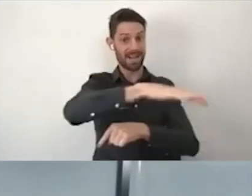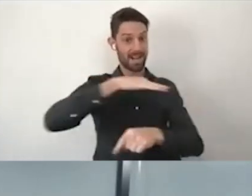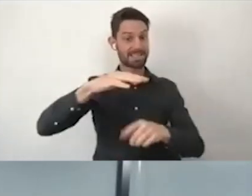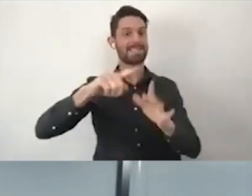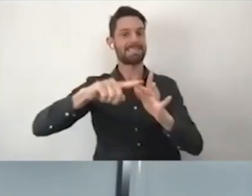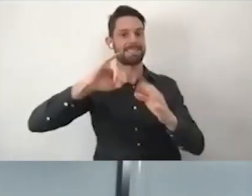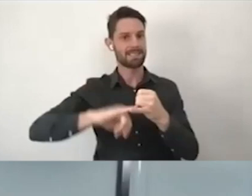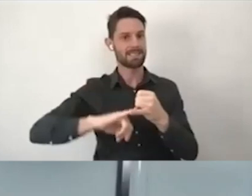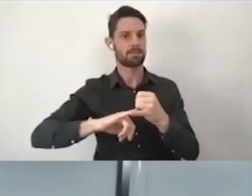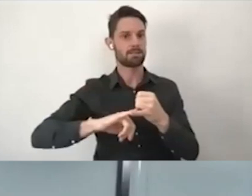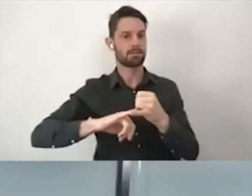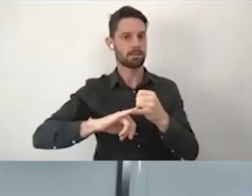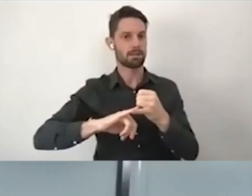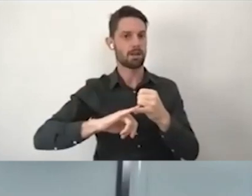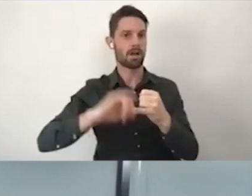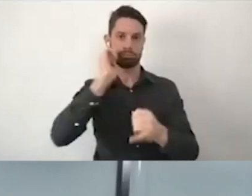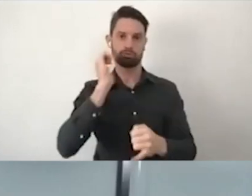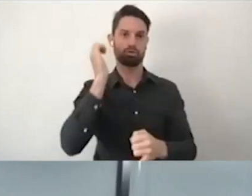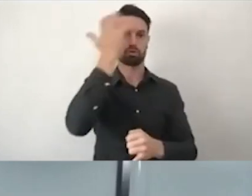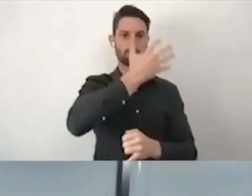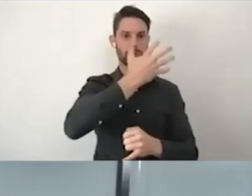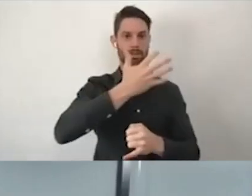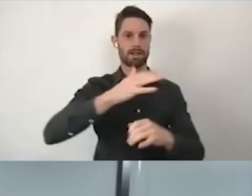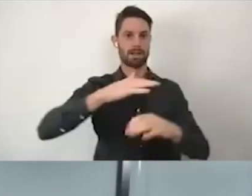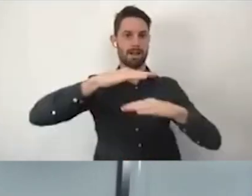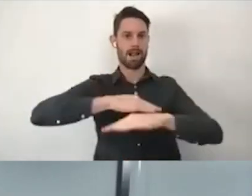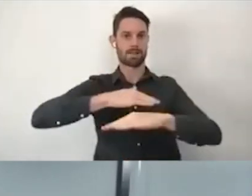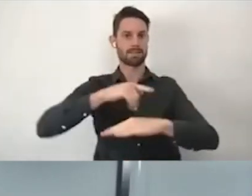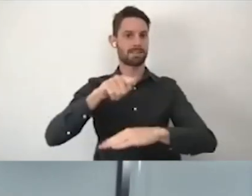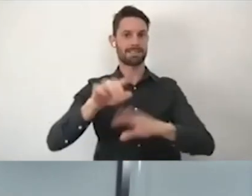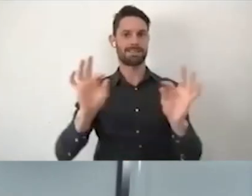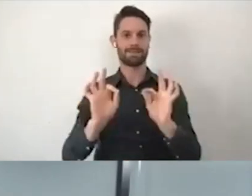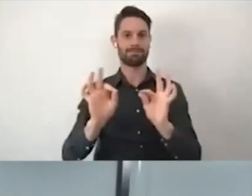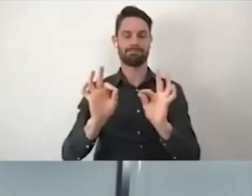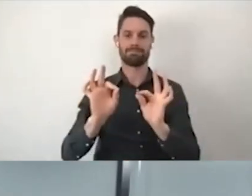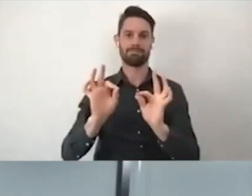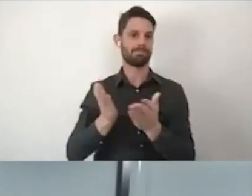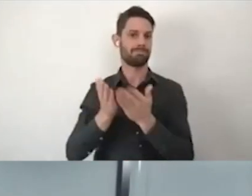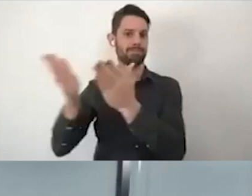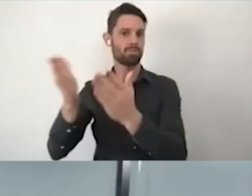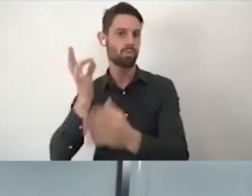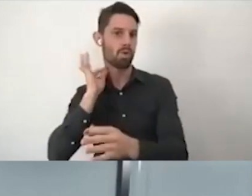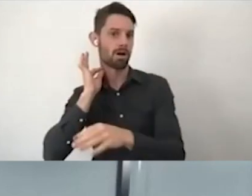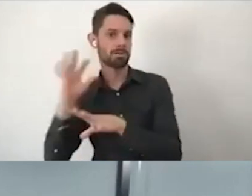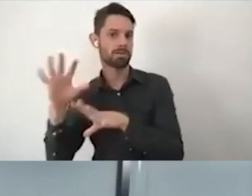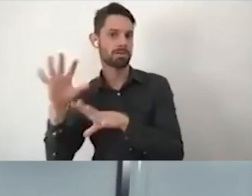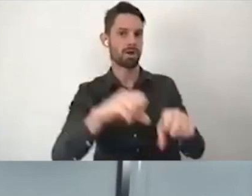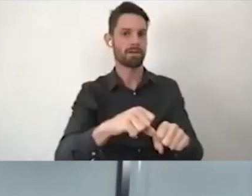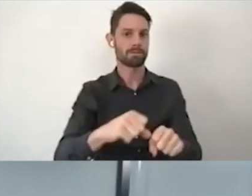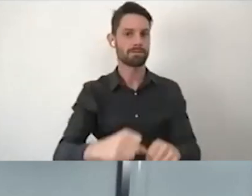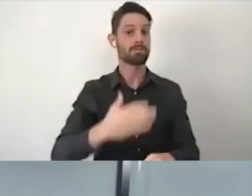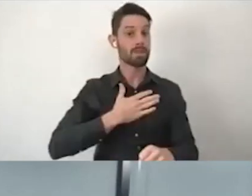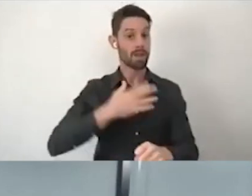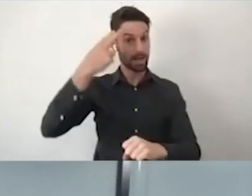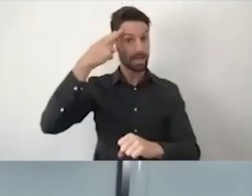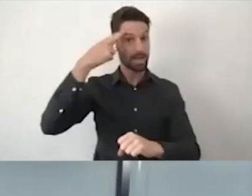Welcome, my name is Mary Sayers and I'm Chief Executive Officer of Children and Young People with Disability Australia and I'm delighted to be